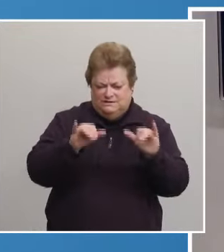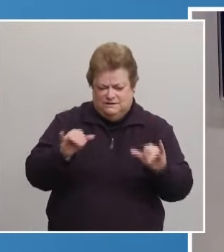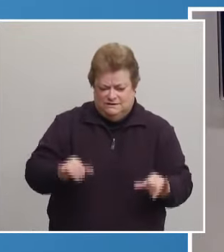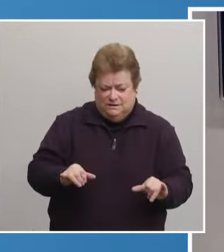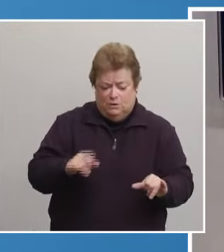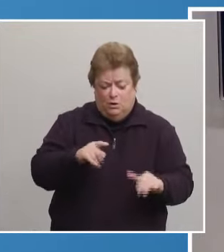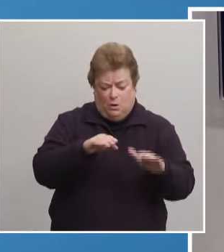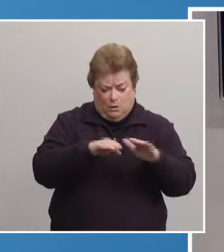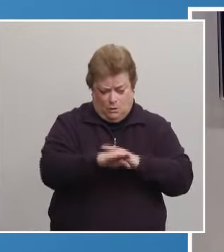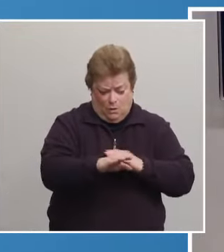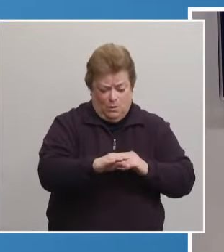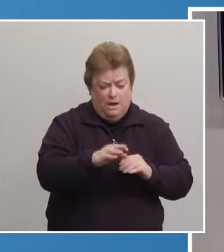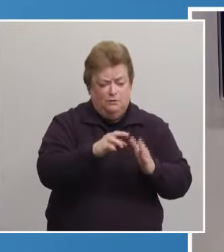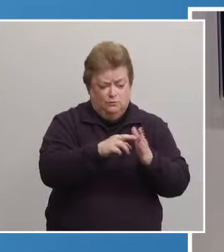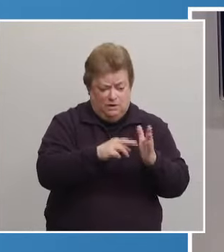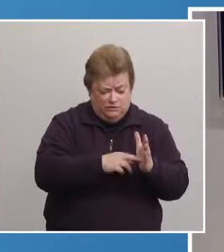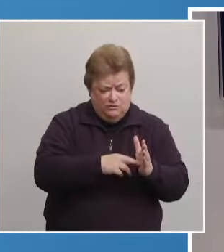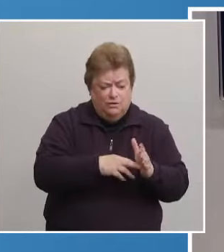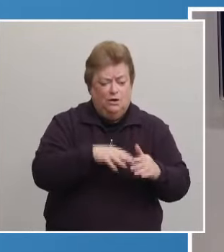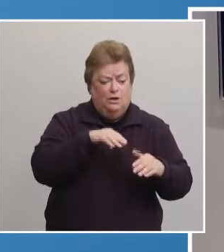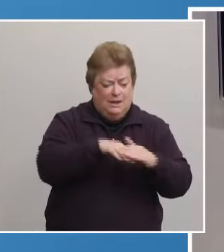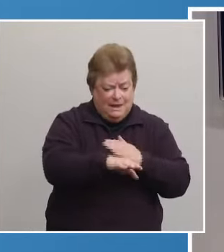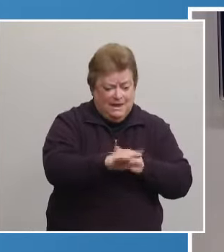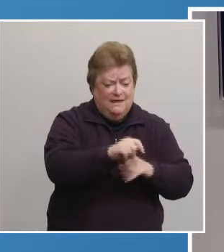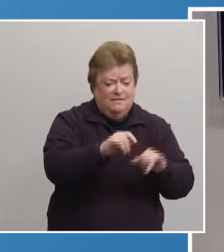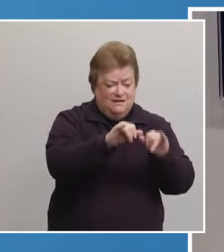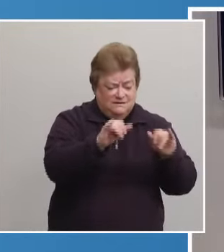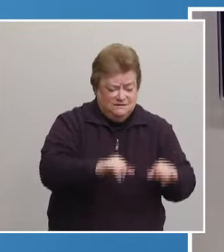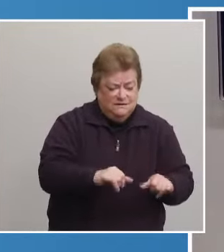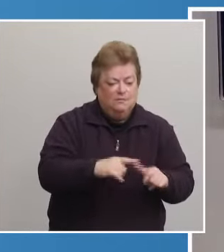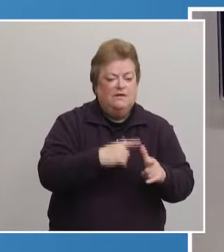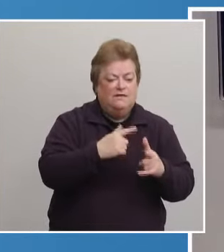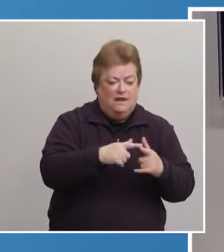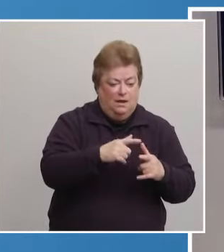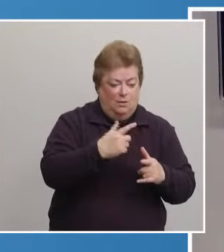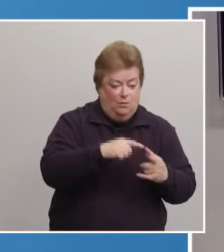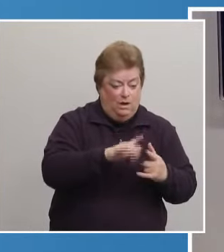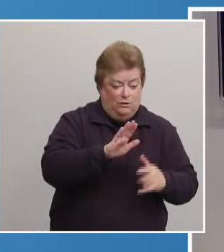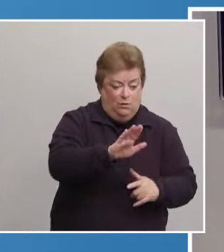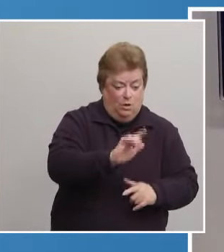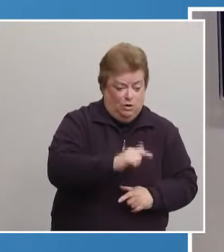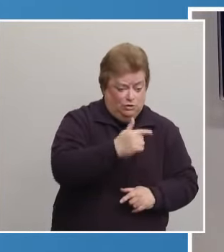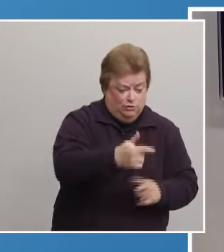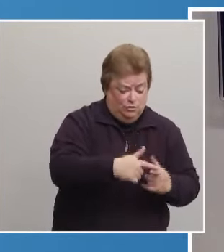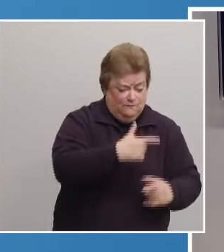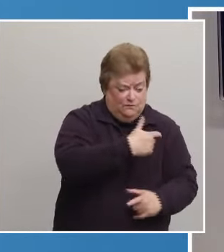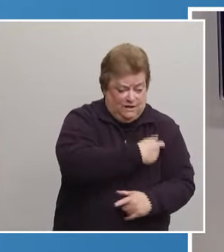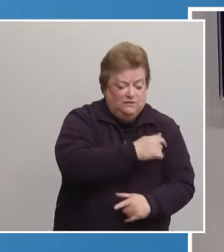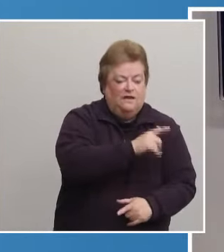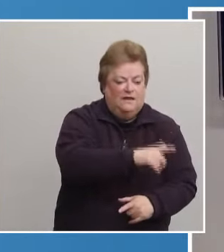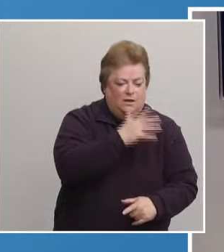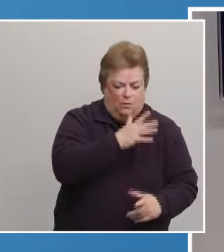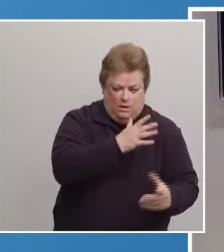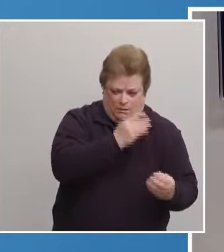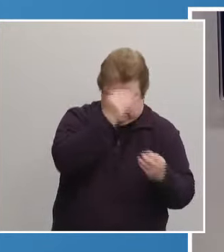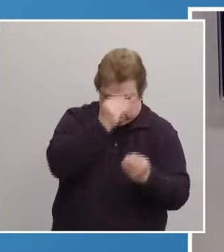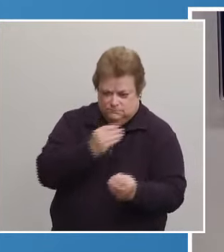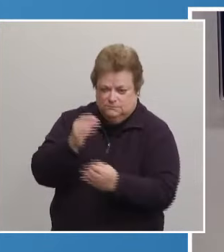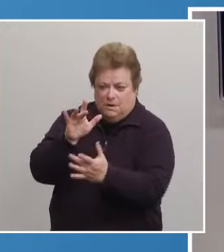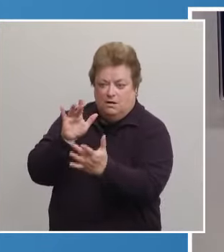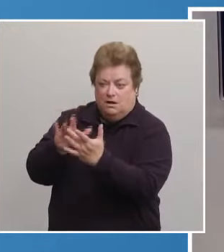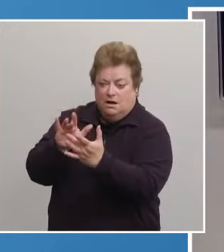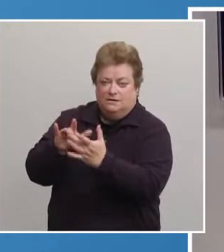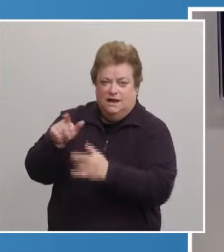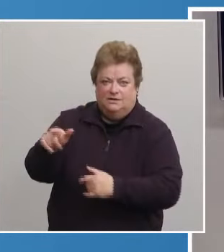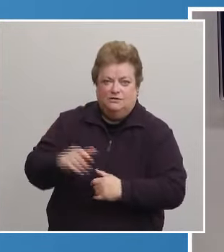register, you're in our system and will be notified by the health department when it's your turn to get vaccinated. This